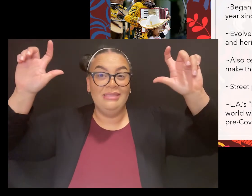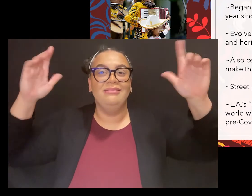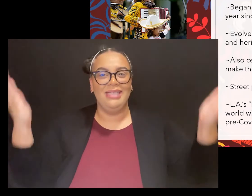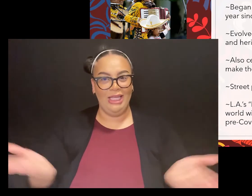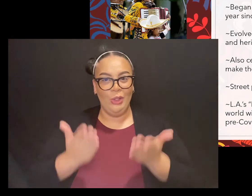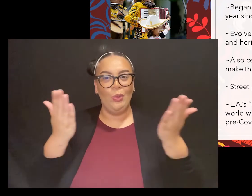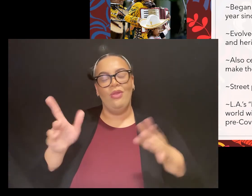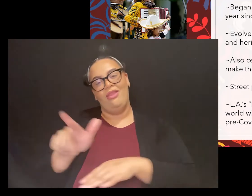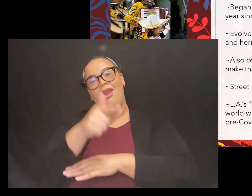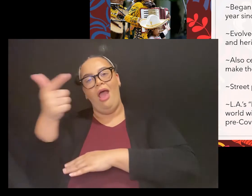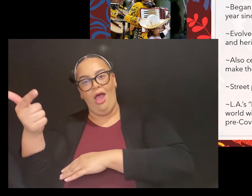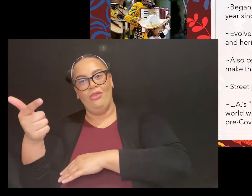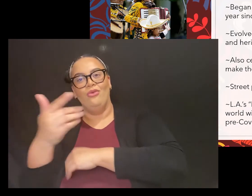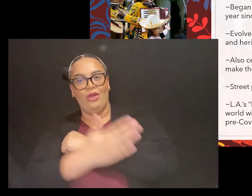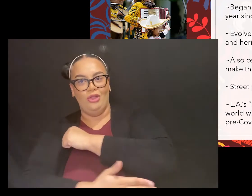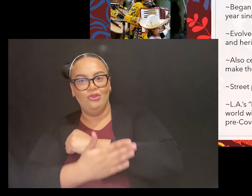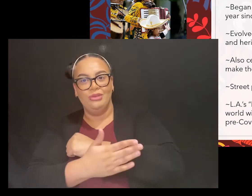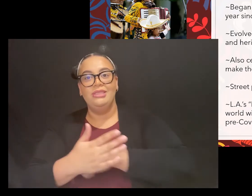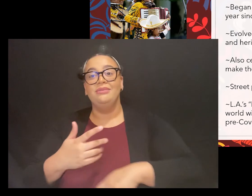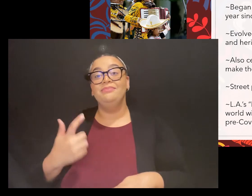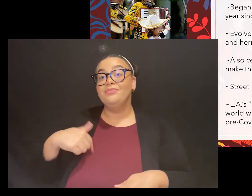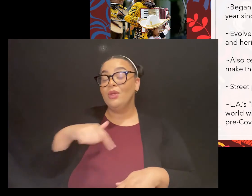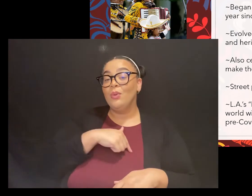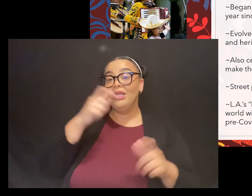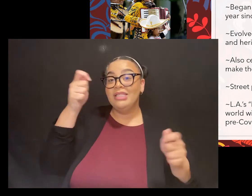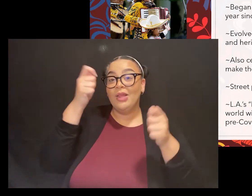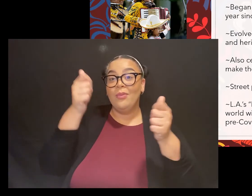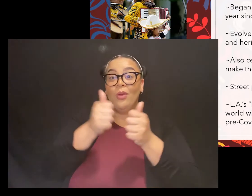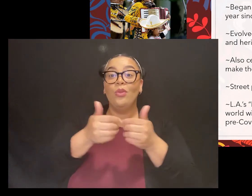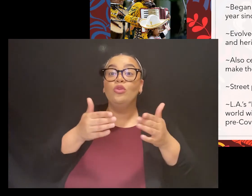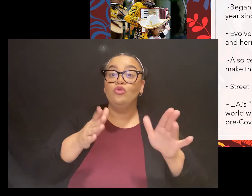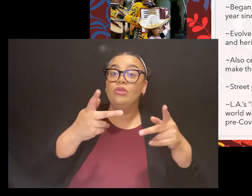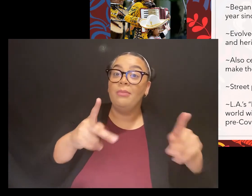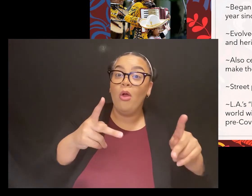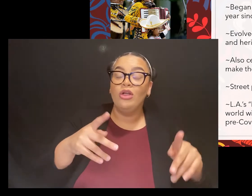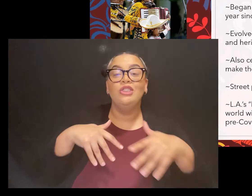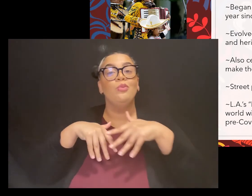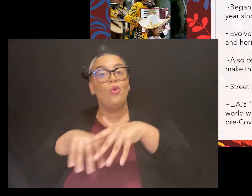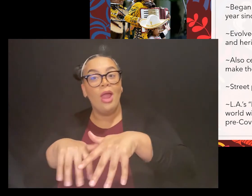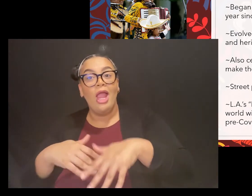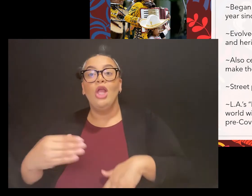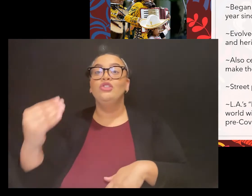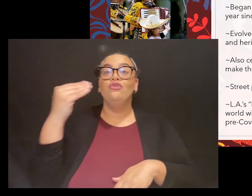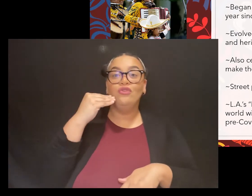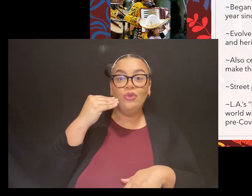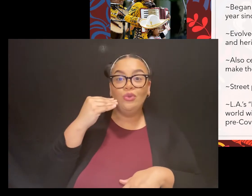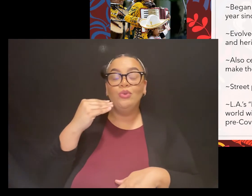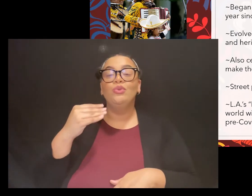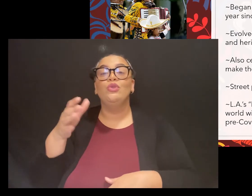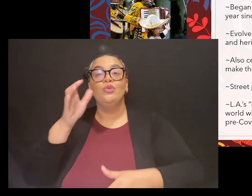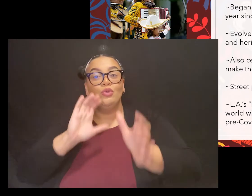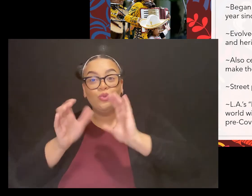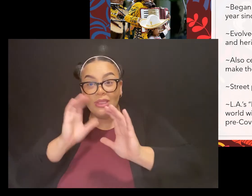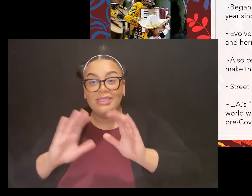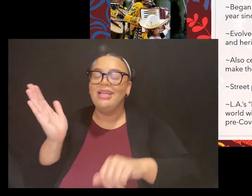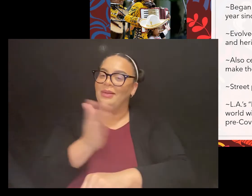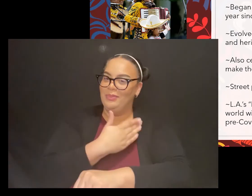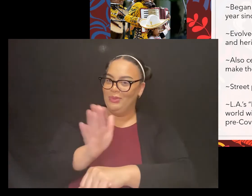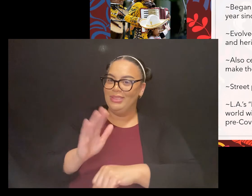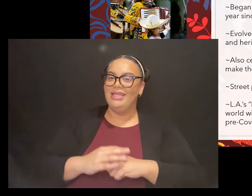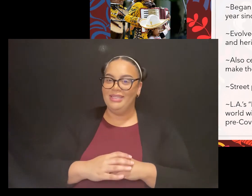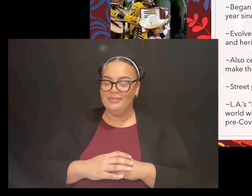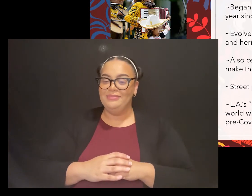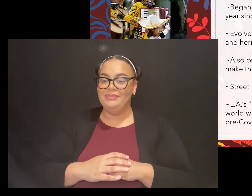street parties and parades, food, drink, and music. Now, before COVID, the